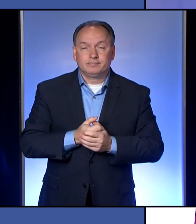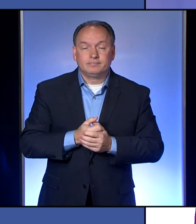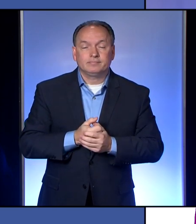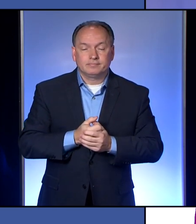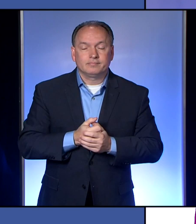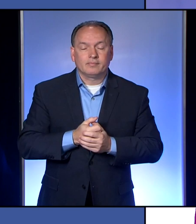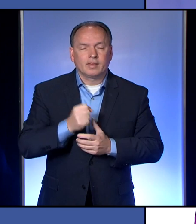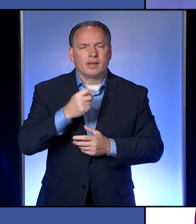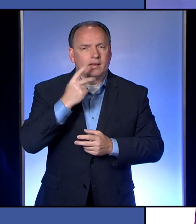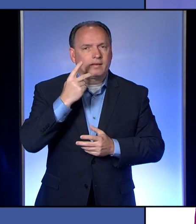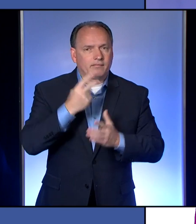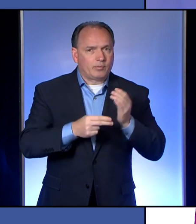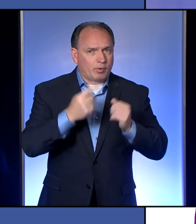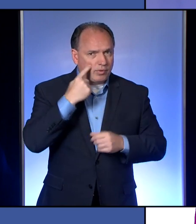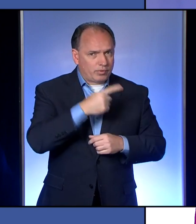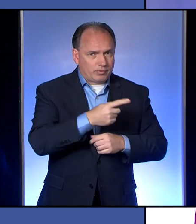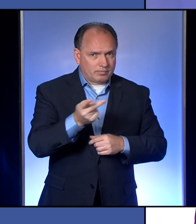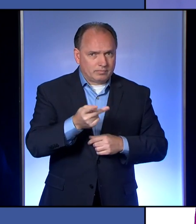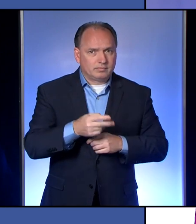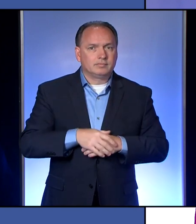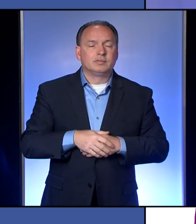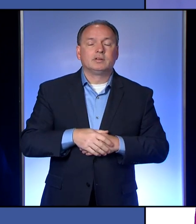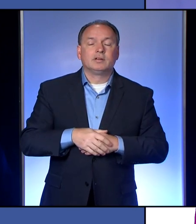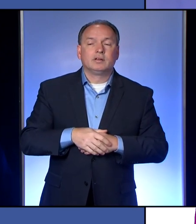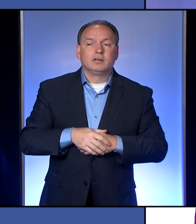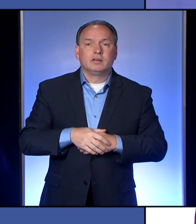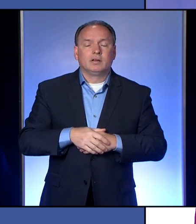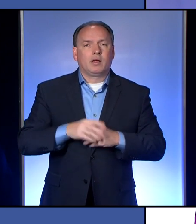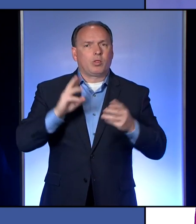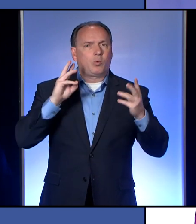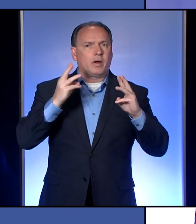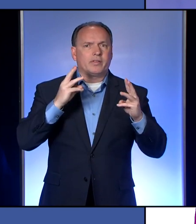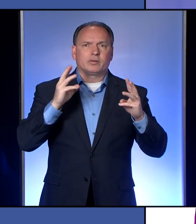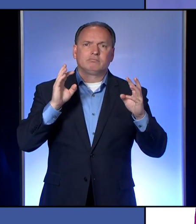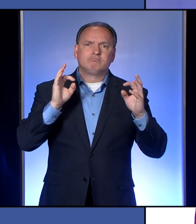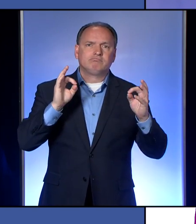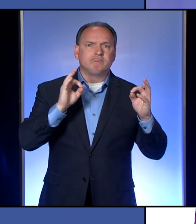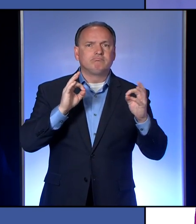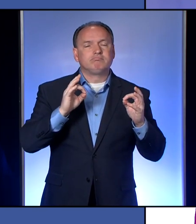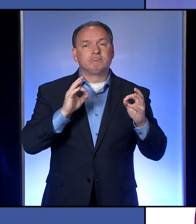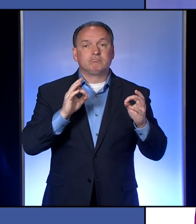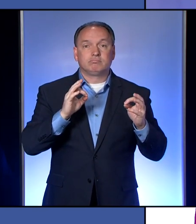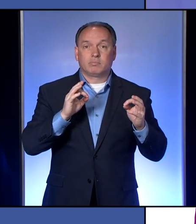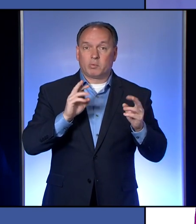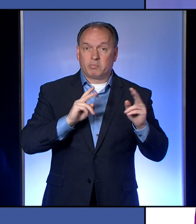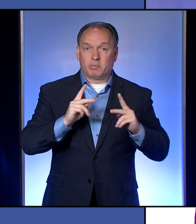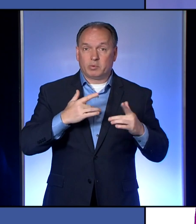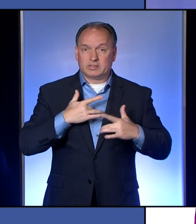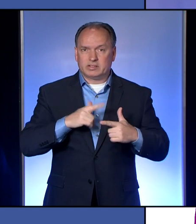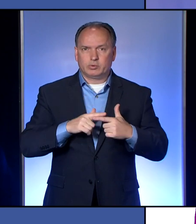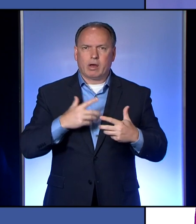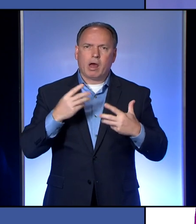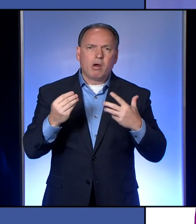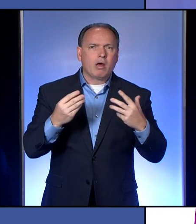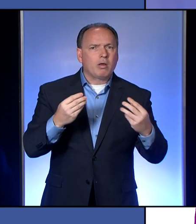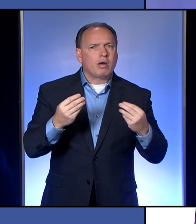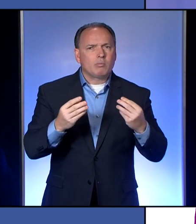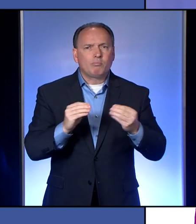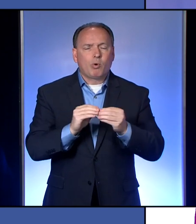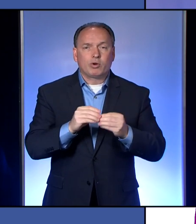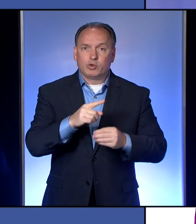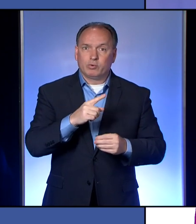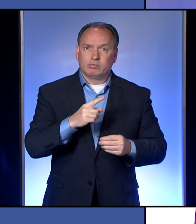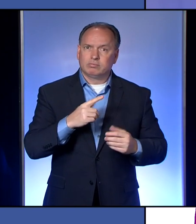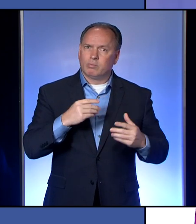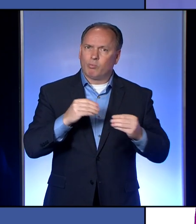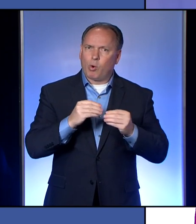I do. For both you and the doctor, does the pleasant weather we're having, that it tends to encourage people to get out even more, instill any more fears,